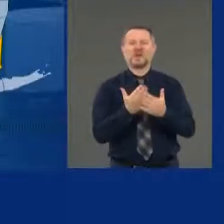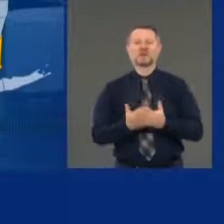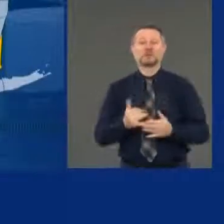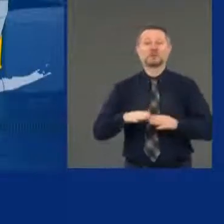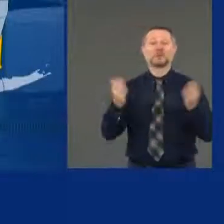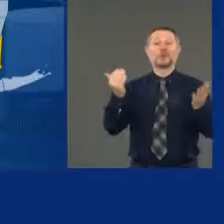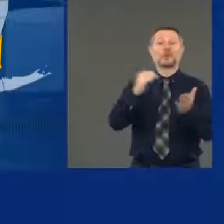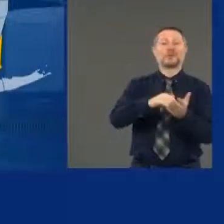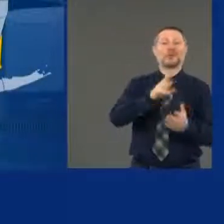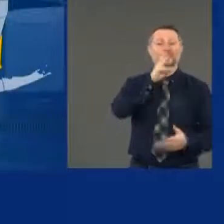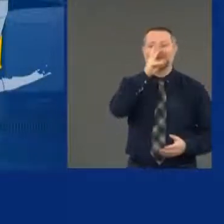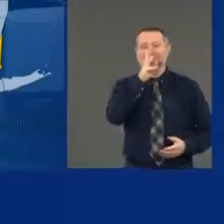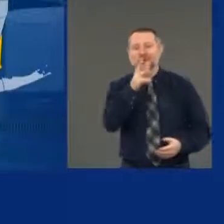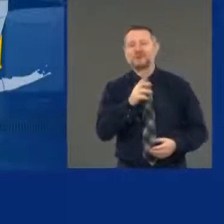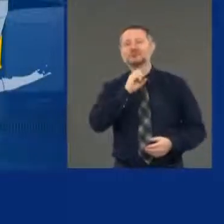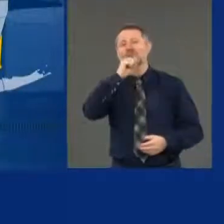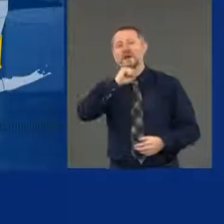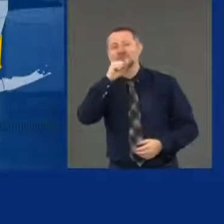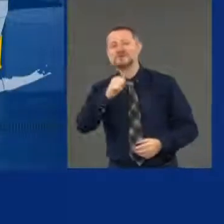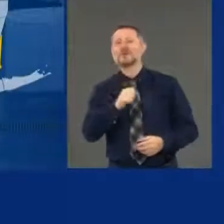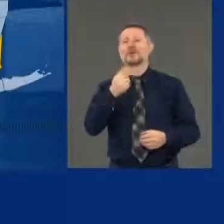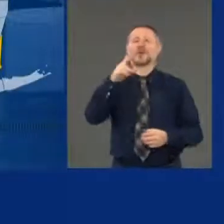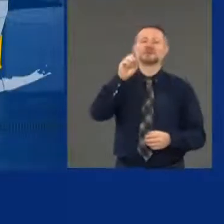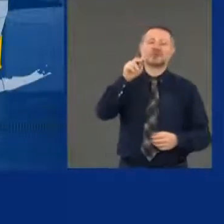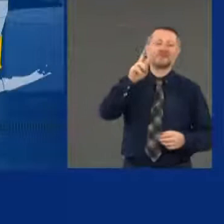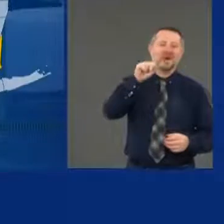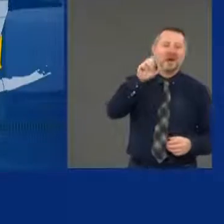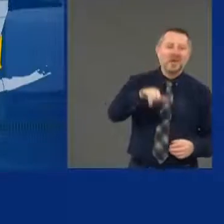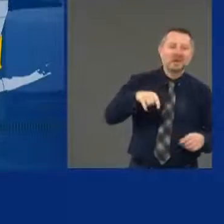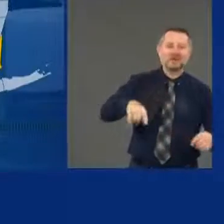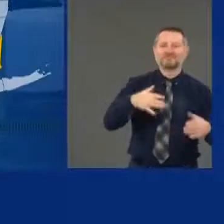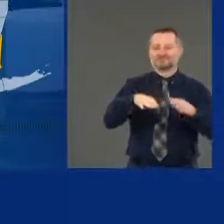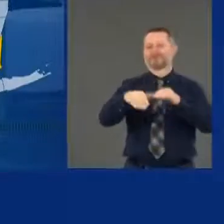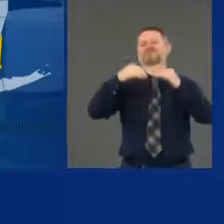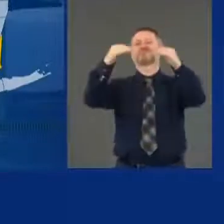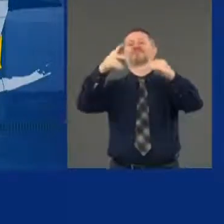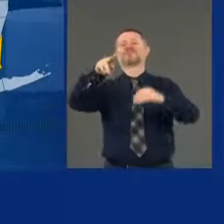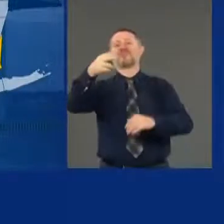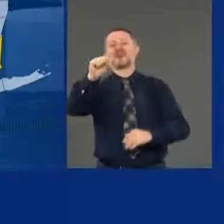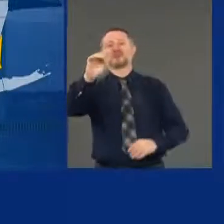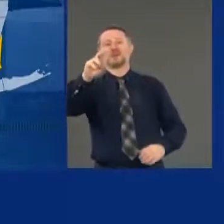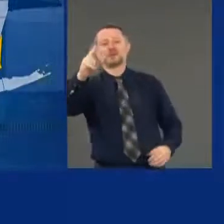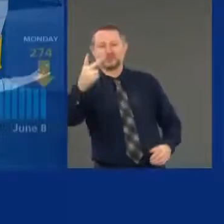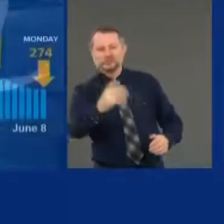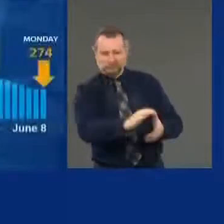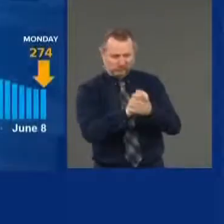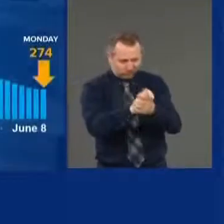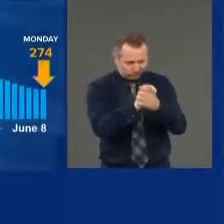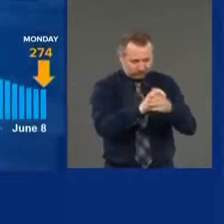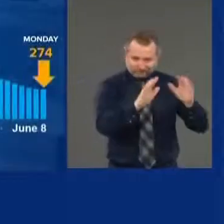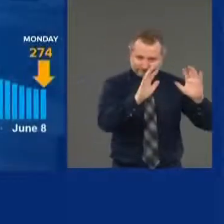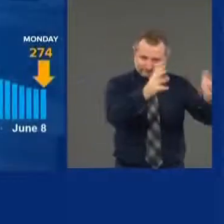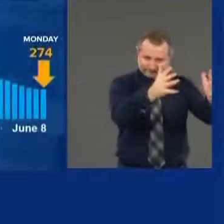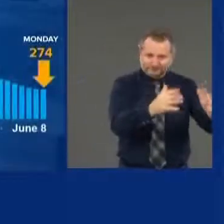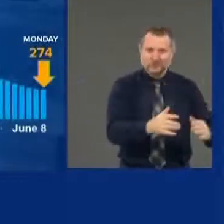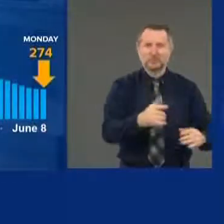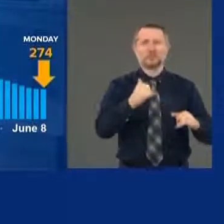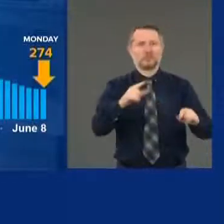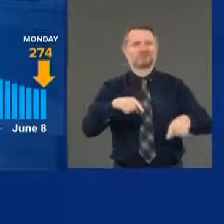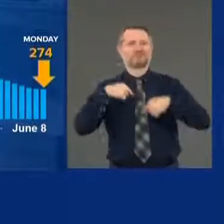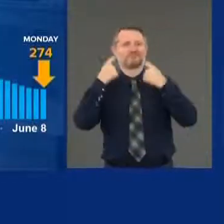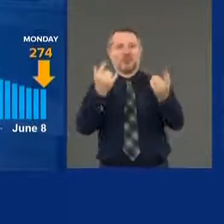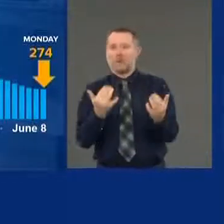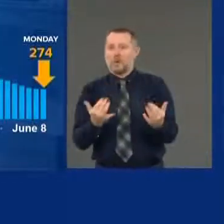Rockland, Hudson Valley, enter phase two today. Congratulations. Long time coming, but you did it. The numbers are